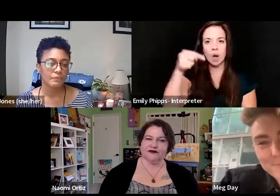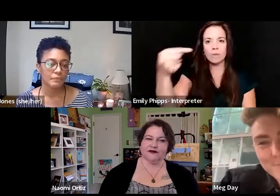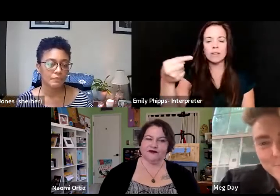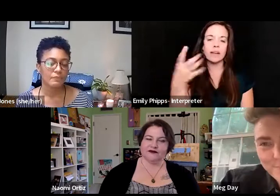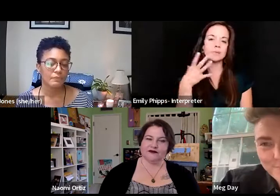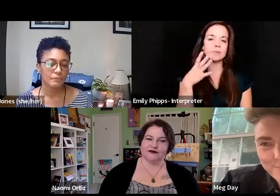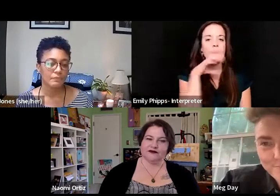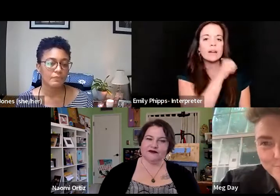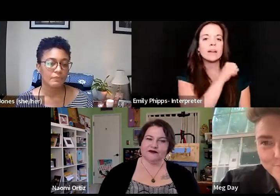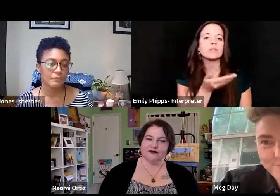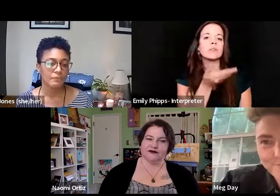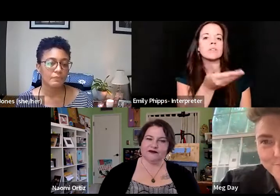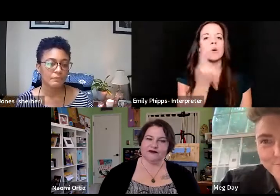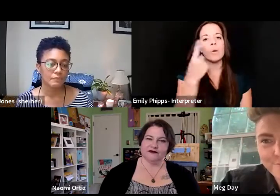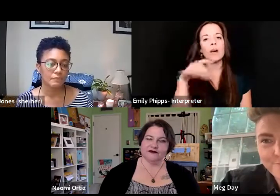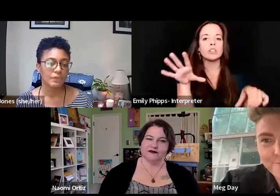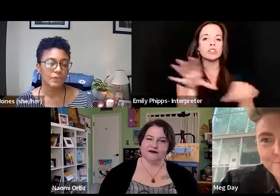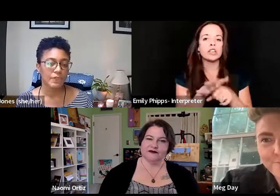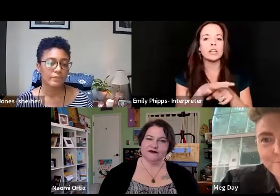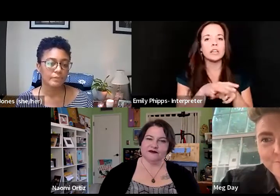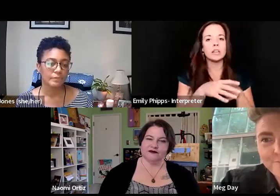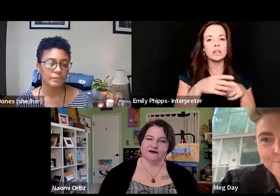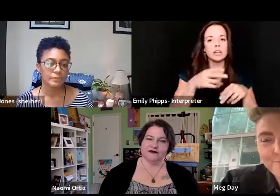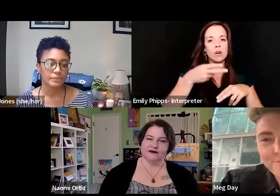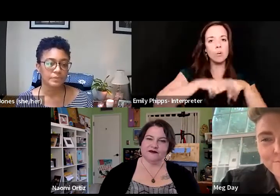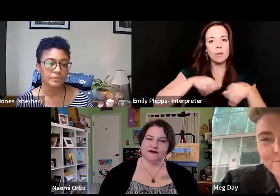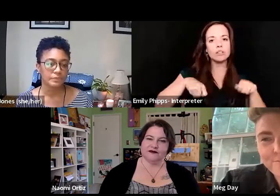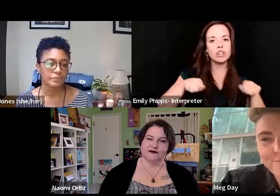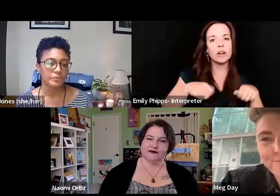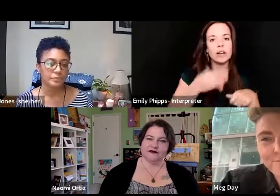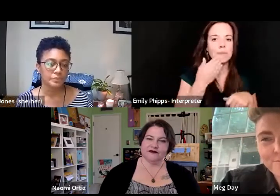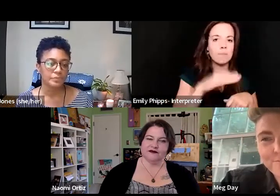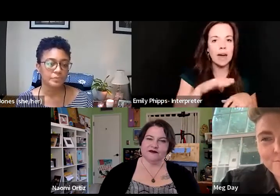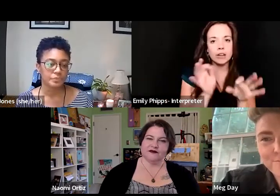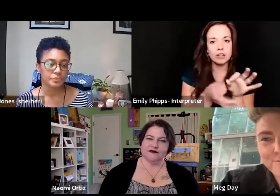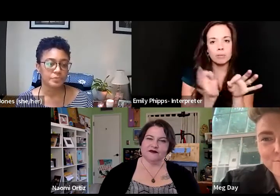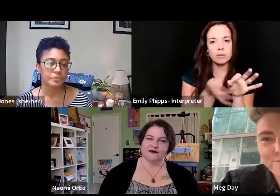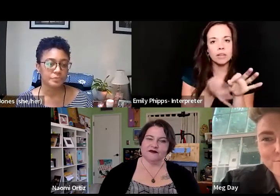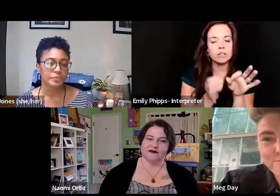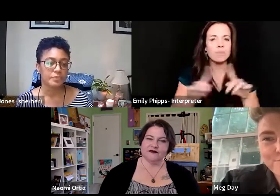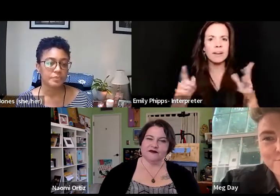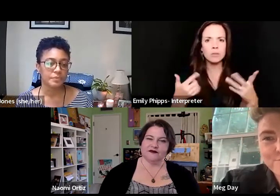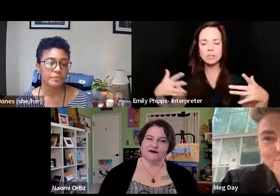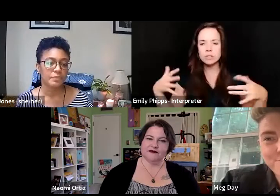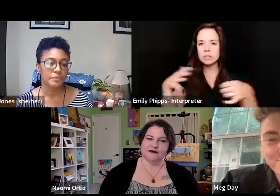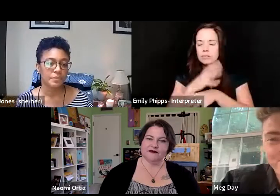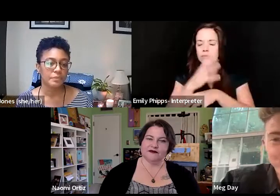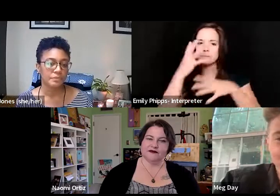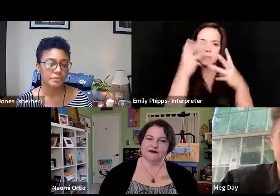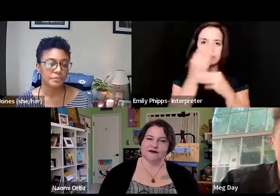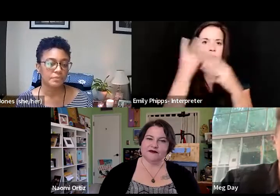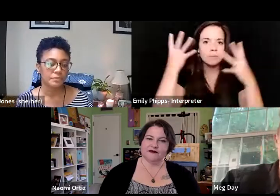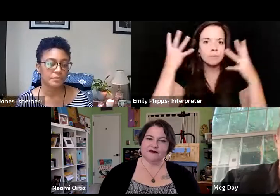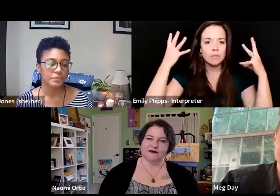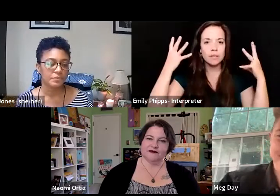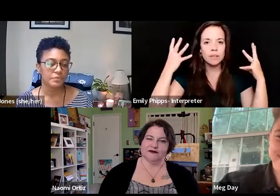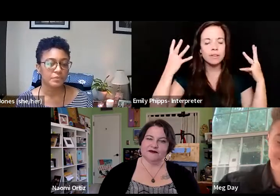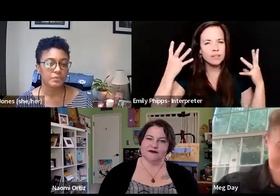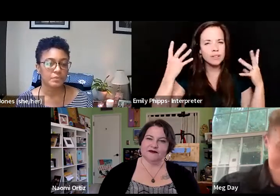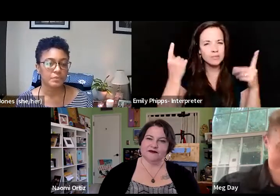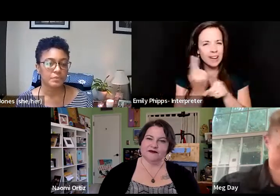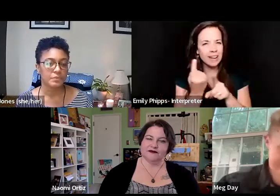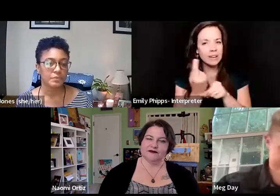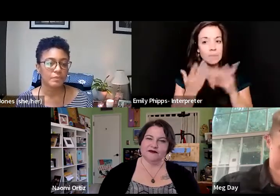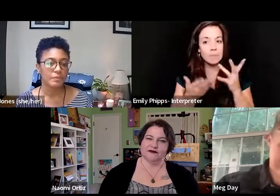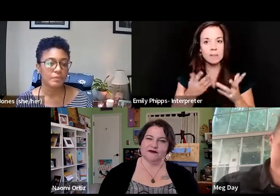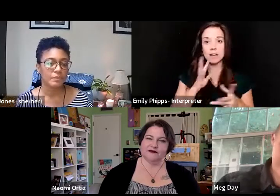we'll give you one shitty wheelchair accessible seat and like bad interpretation, but there's just this richness. And I was like, oh, I could actually maybe talk